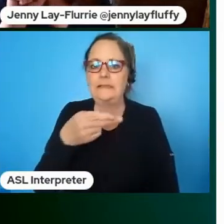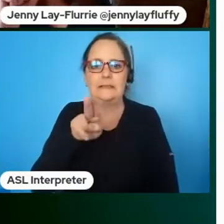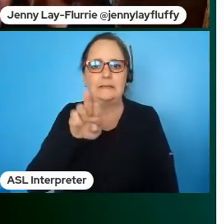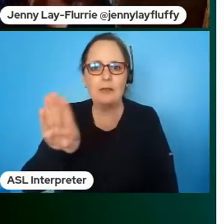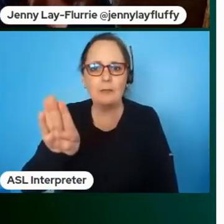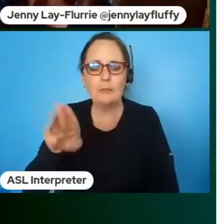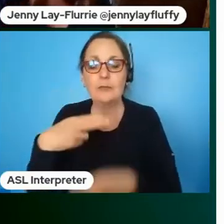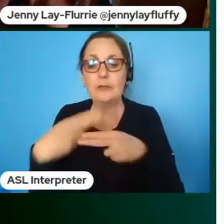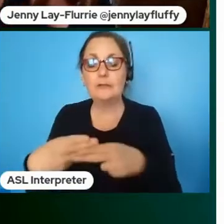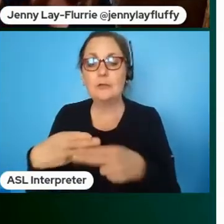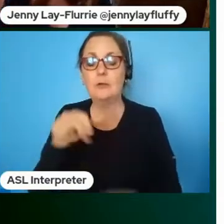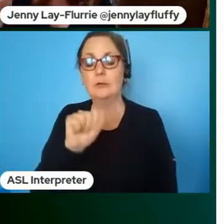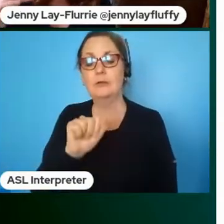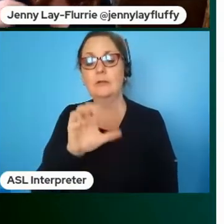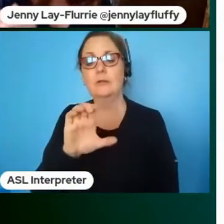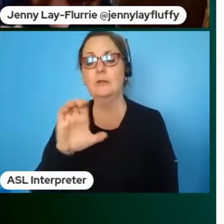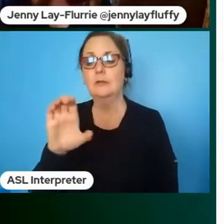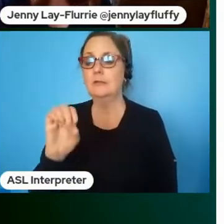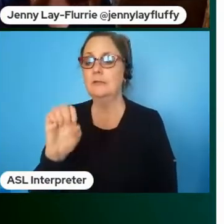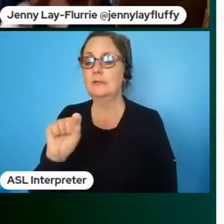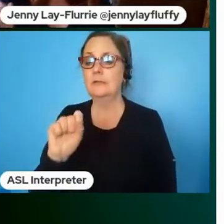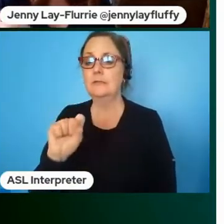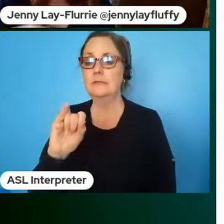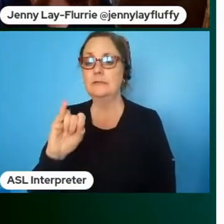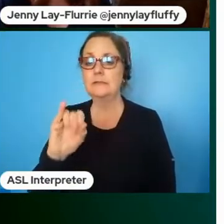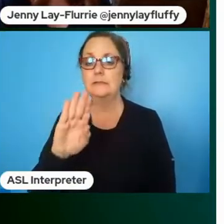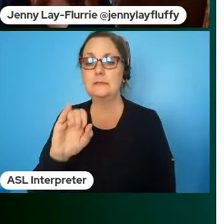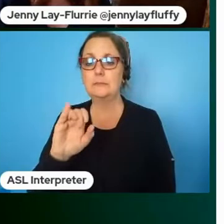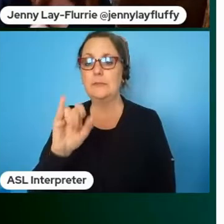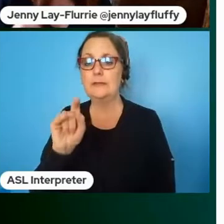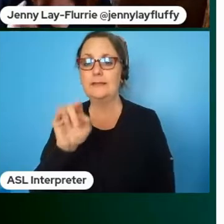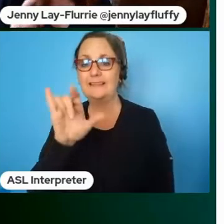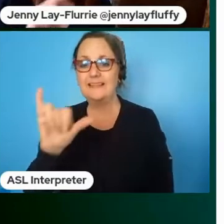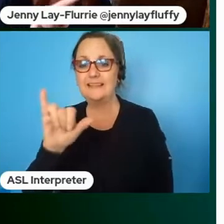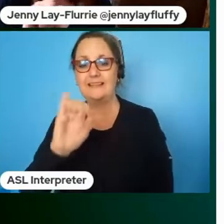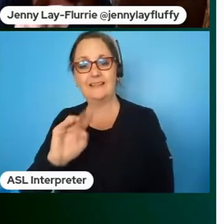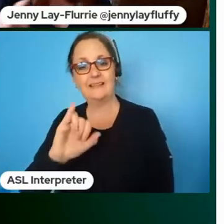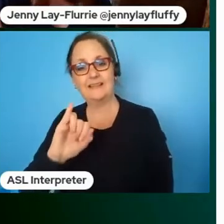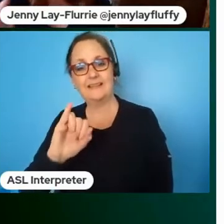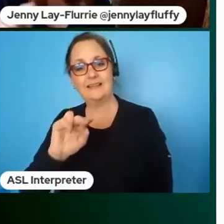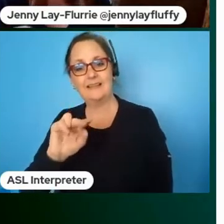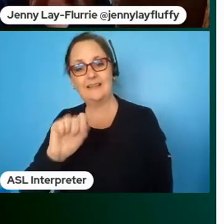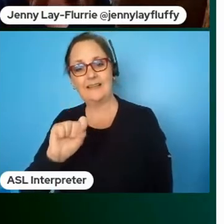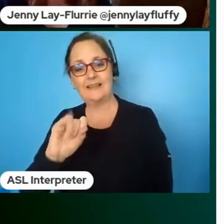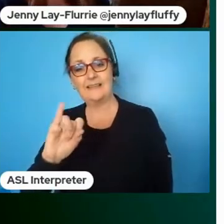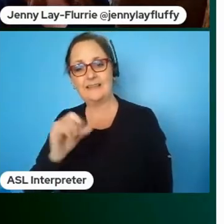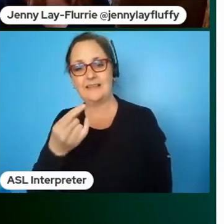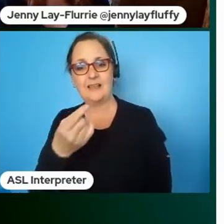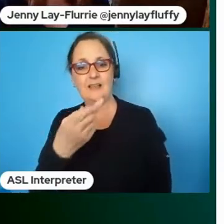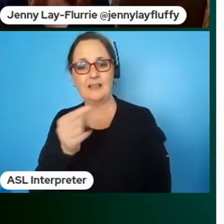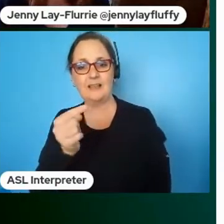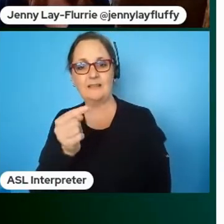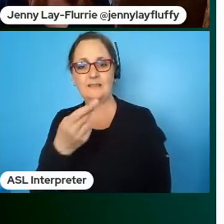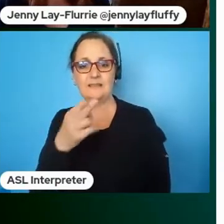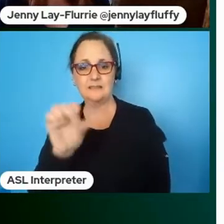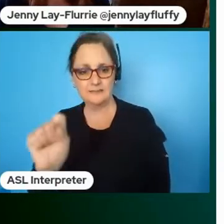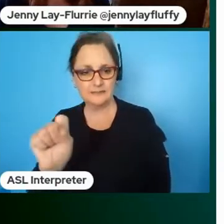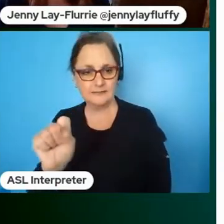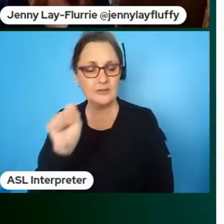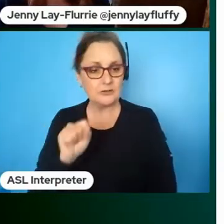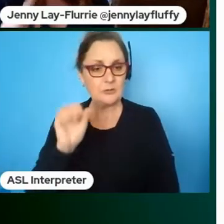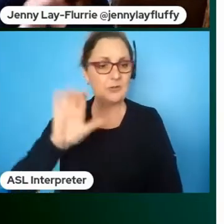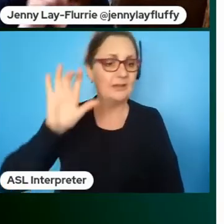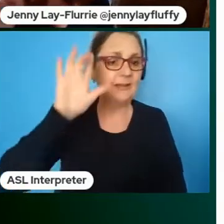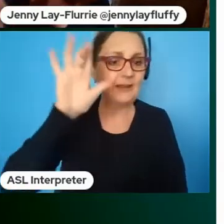goes into your toolbar and as you're looking at a website you can hit a button and you can replicate the lived experience of a person with a